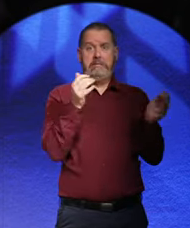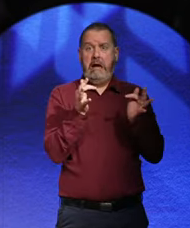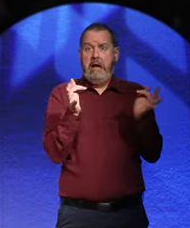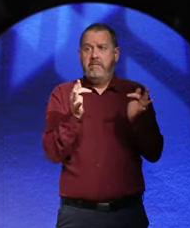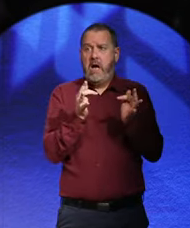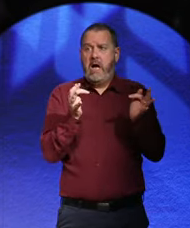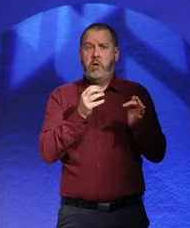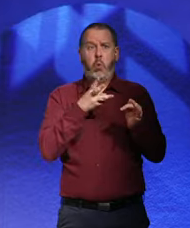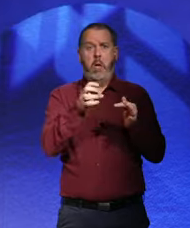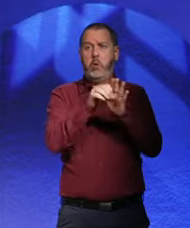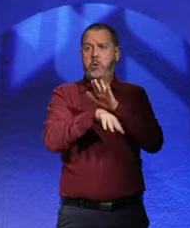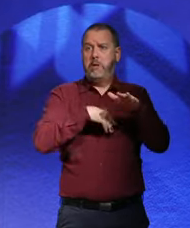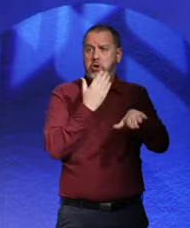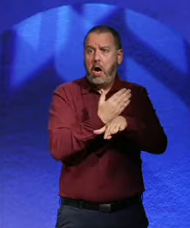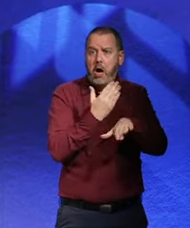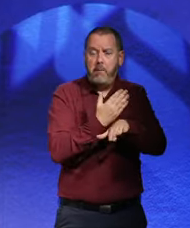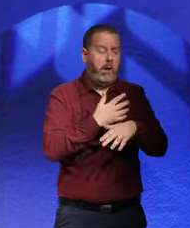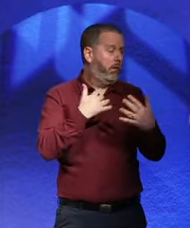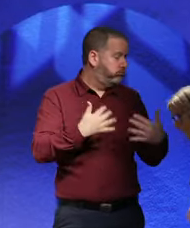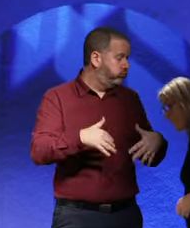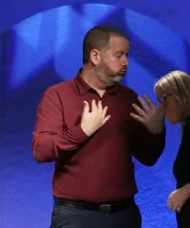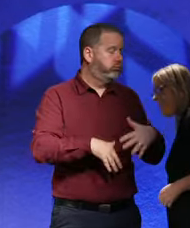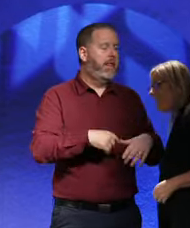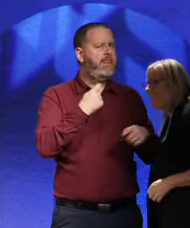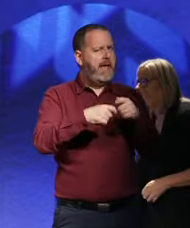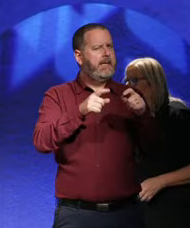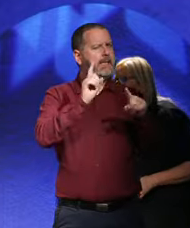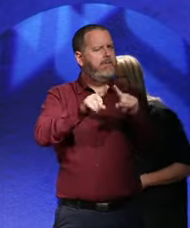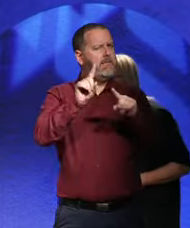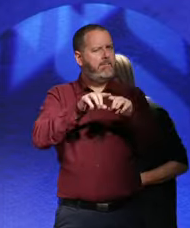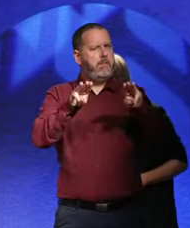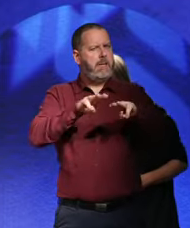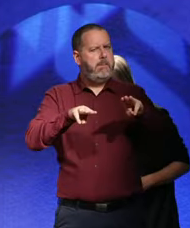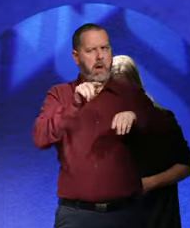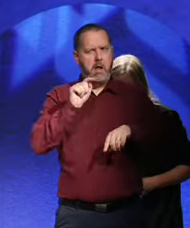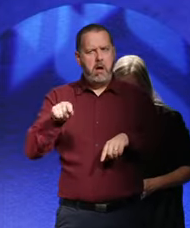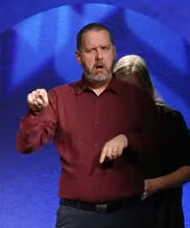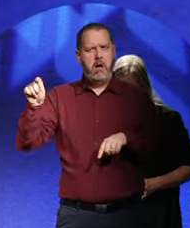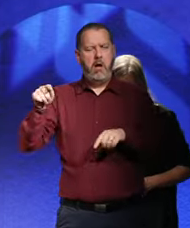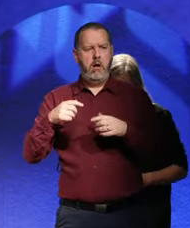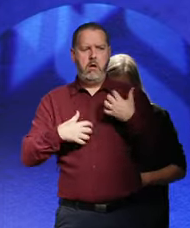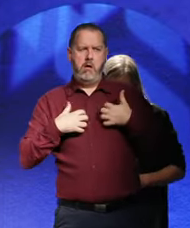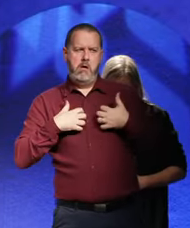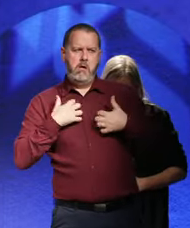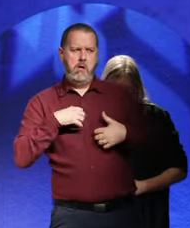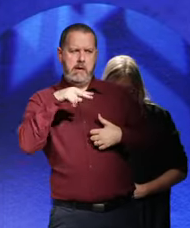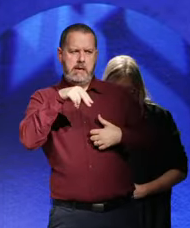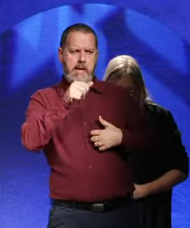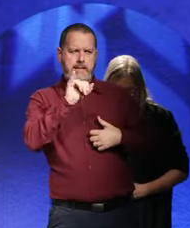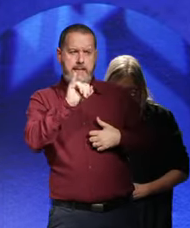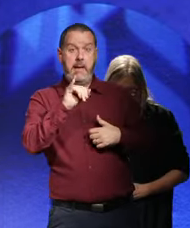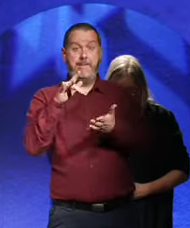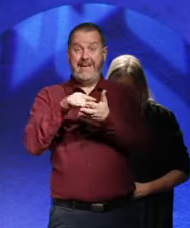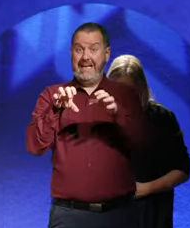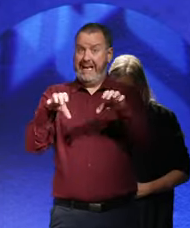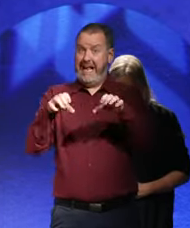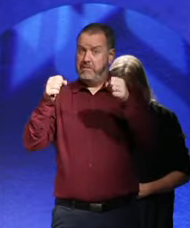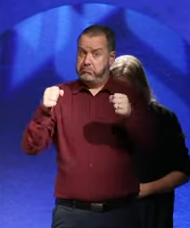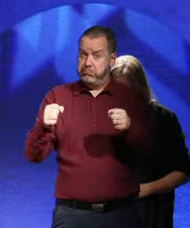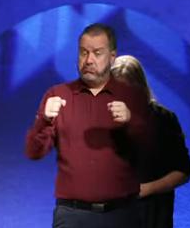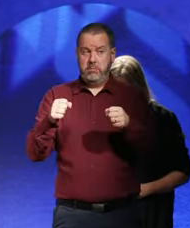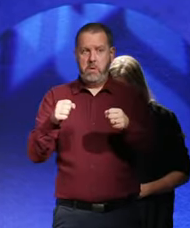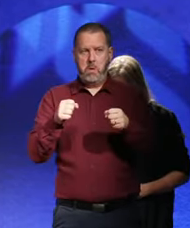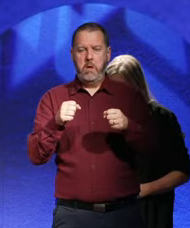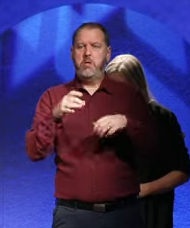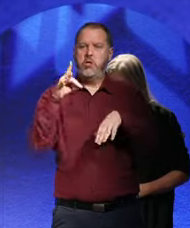to lose their job. He then starts to attract different people. He attracts the solid middle class now. He attracts